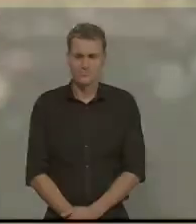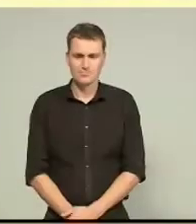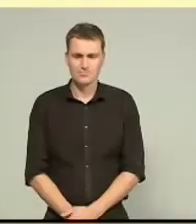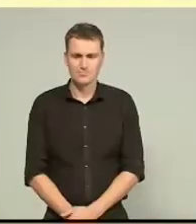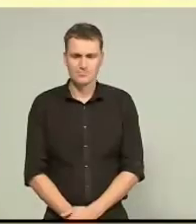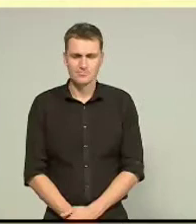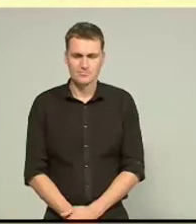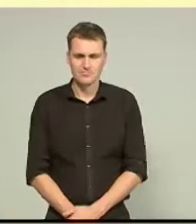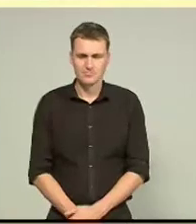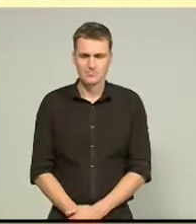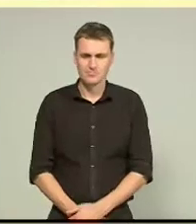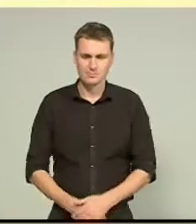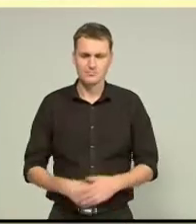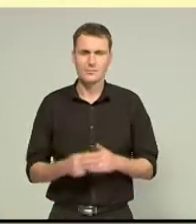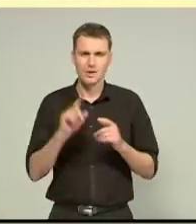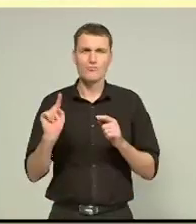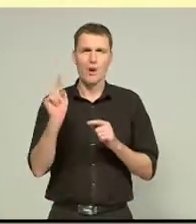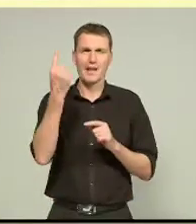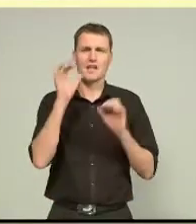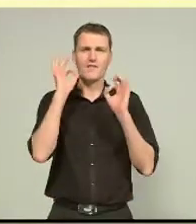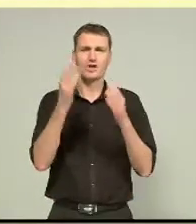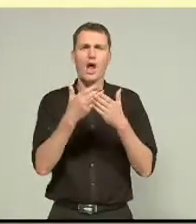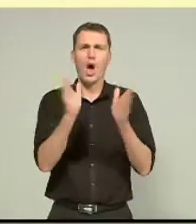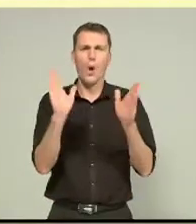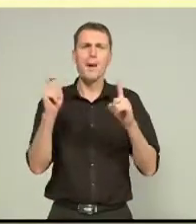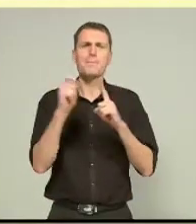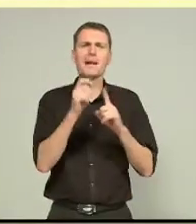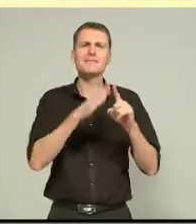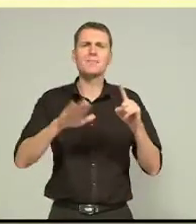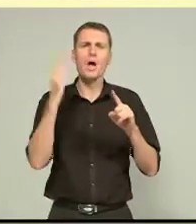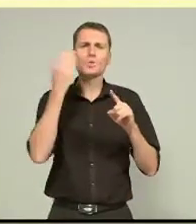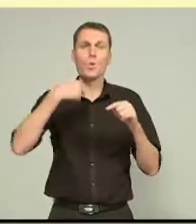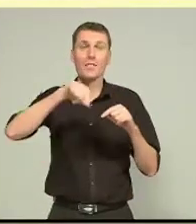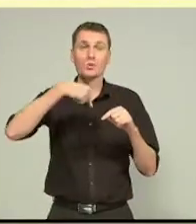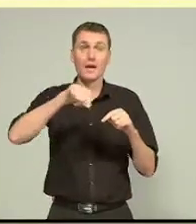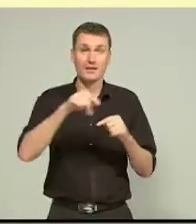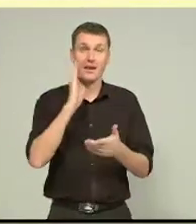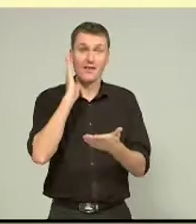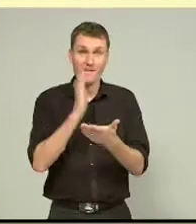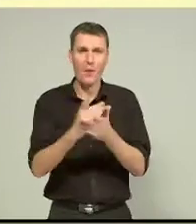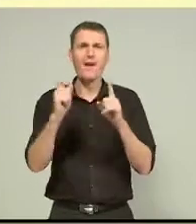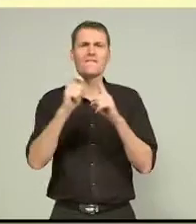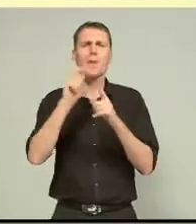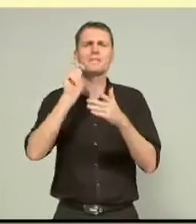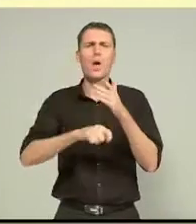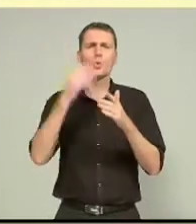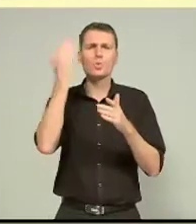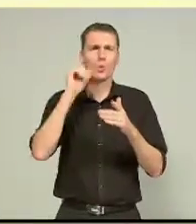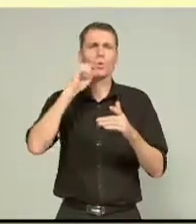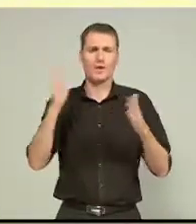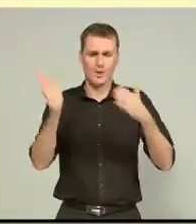The Prime Minister officially opened Pegasus Bay School this week and confirmed that Phillipstown School would close.